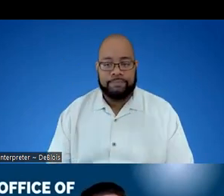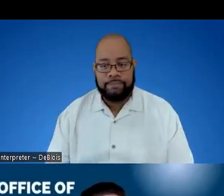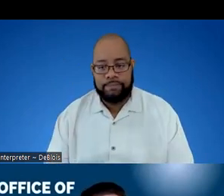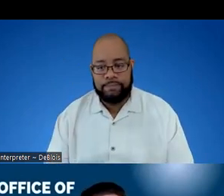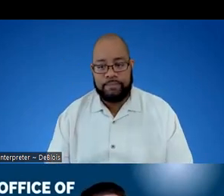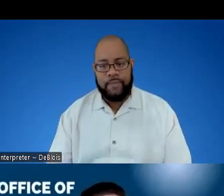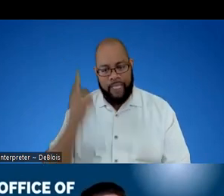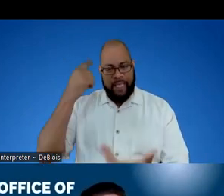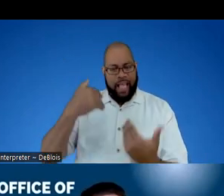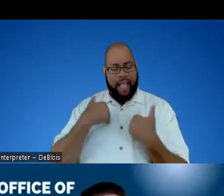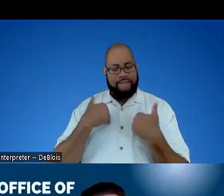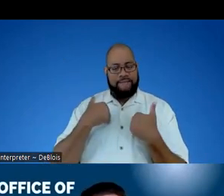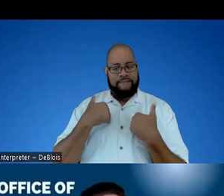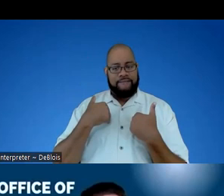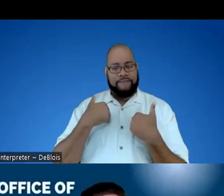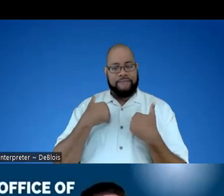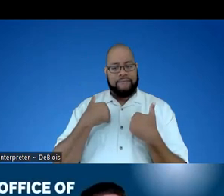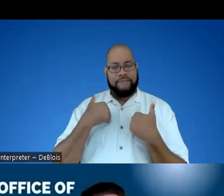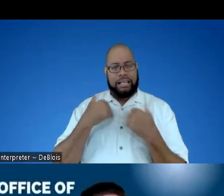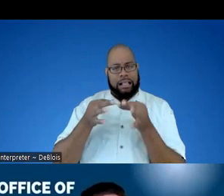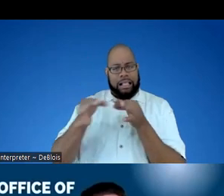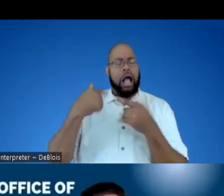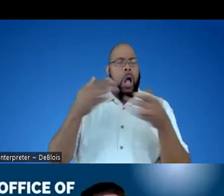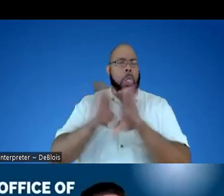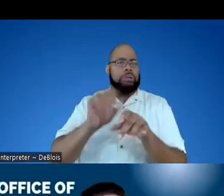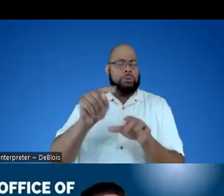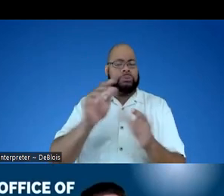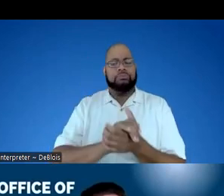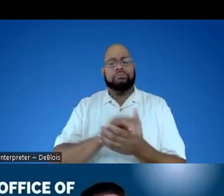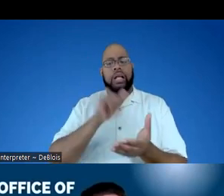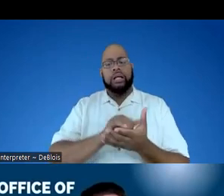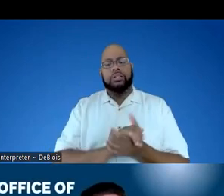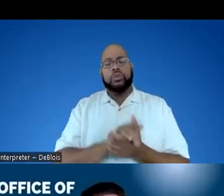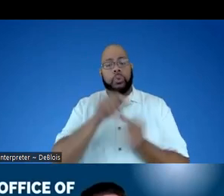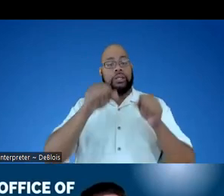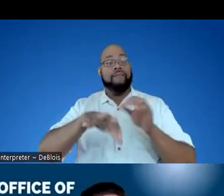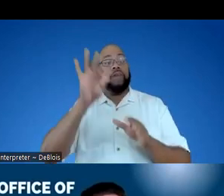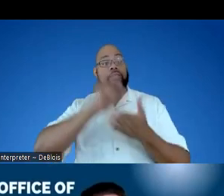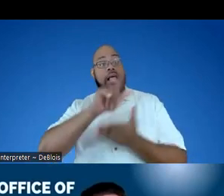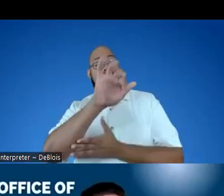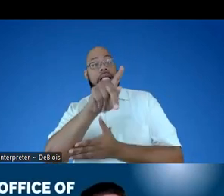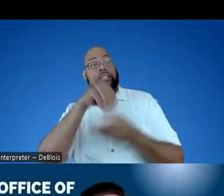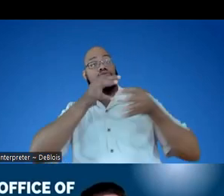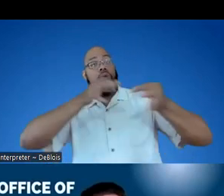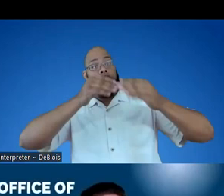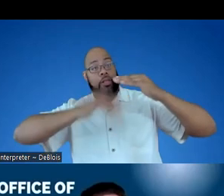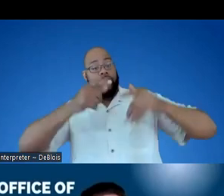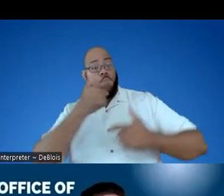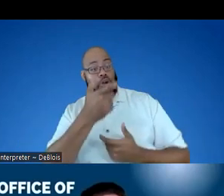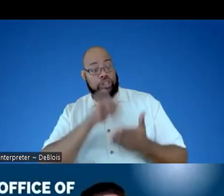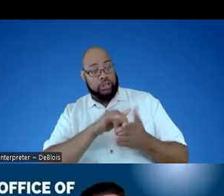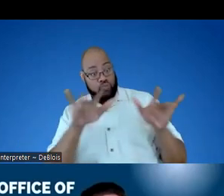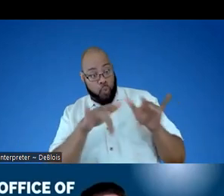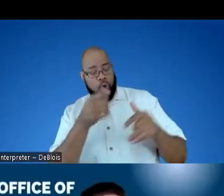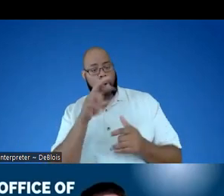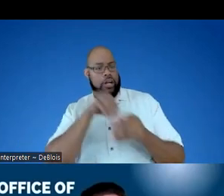I think there's a leg in it. so I'll just finish closing that you can find these links in the description below if you're watching the recording